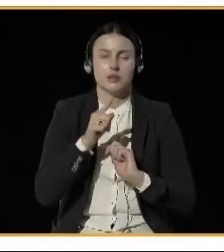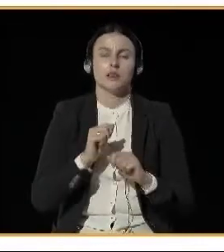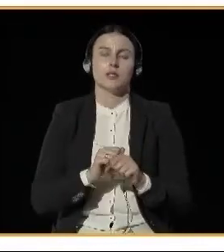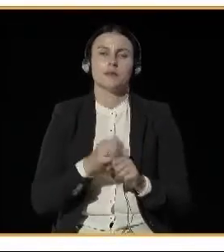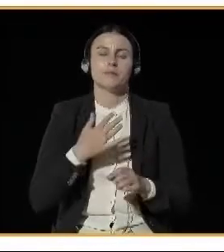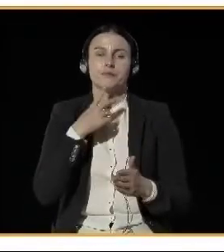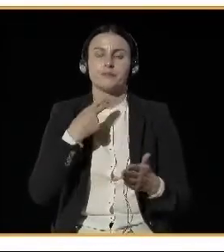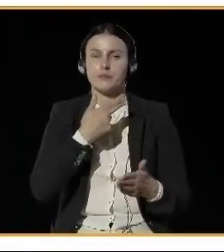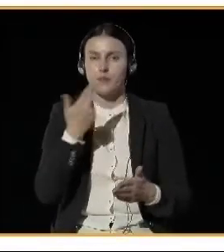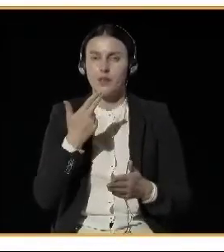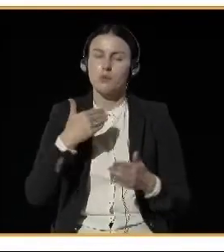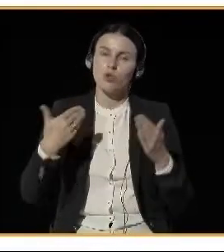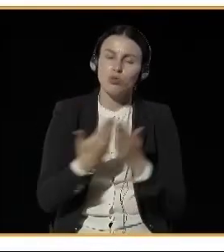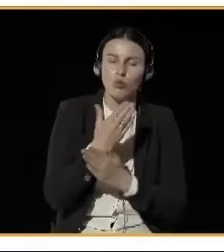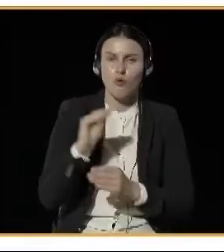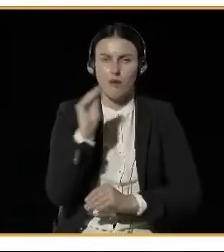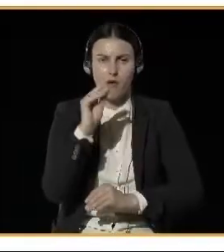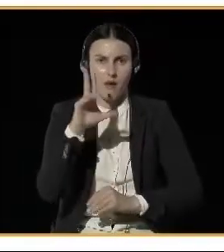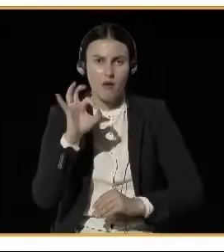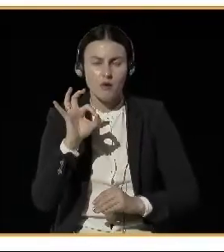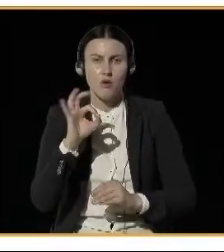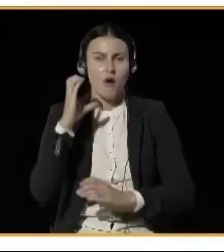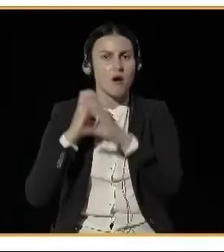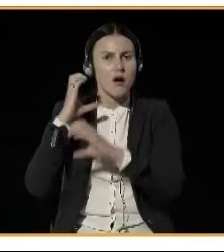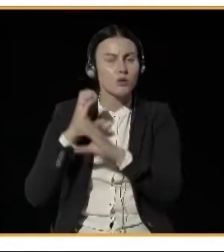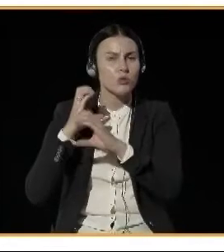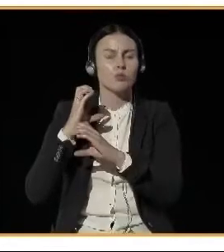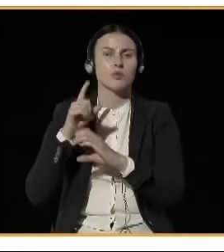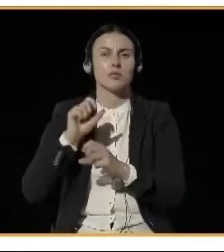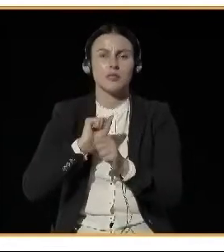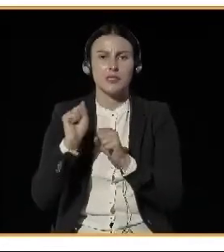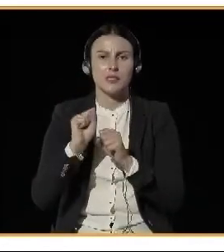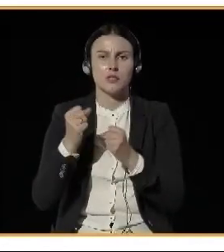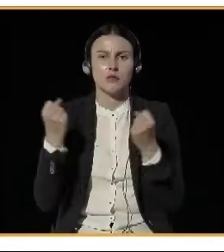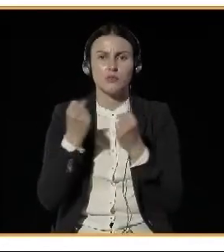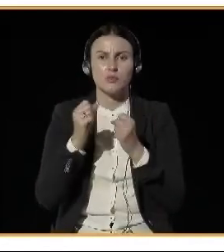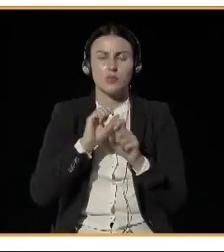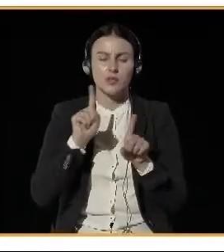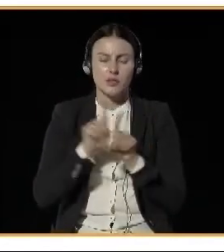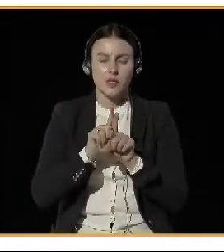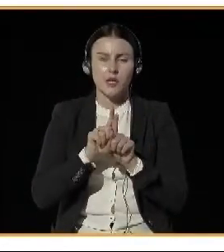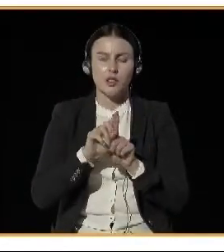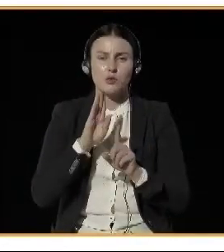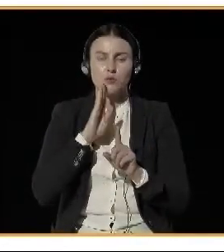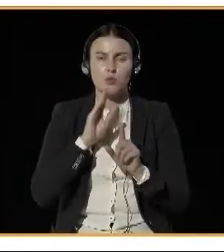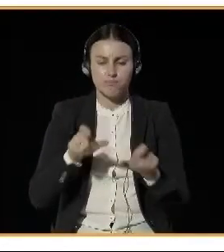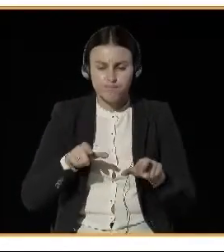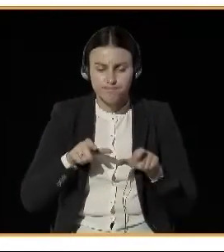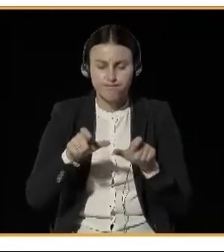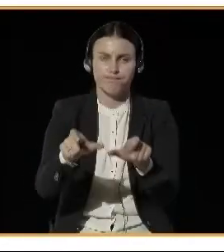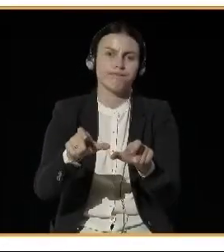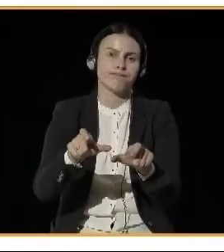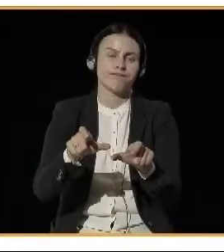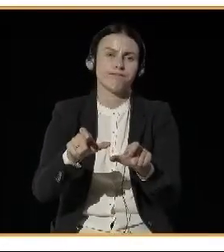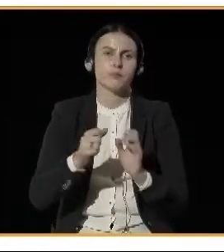or small trains, more paid parking areas, especially downtown and